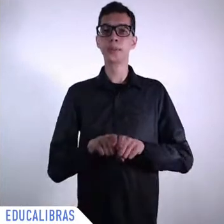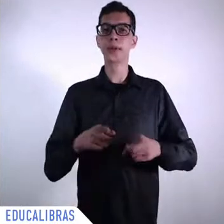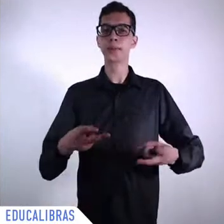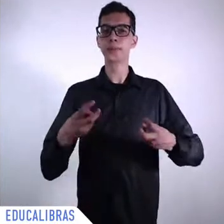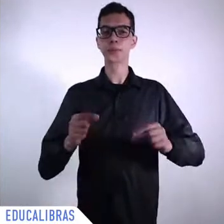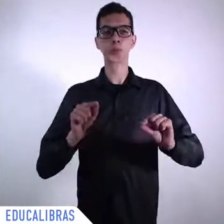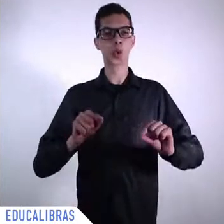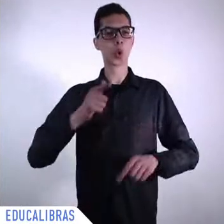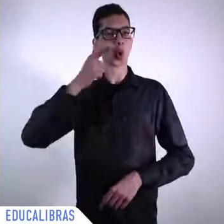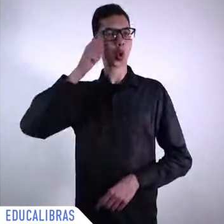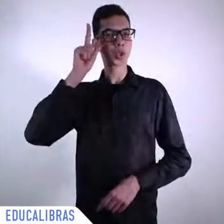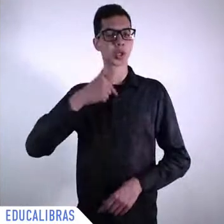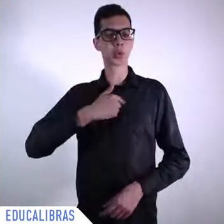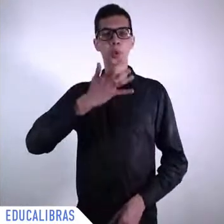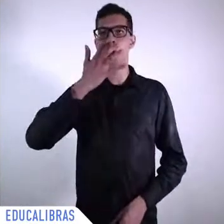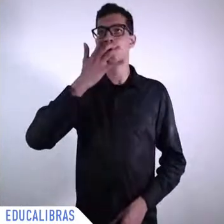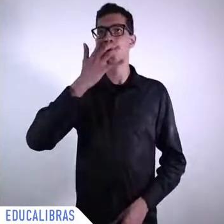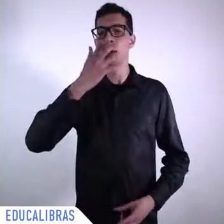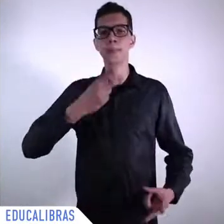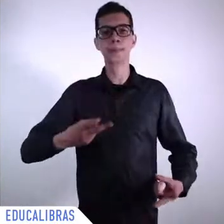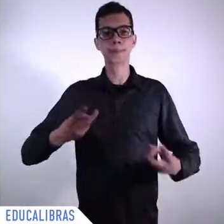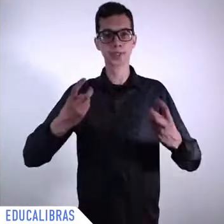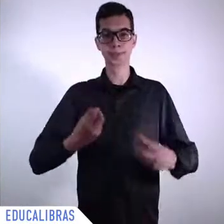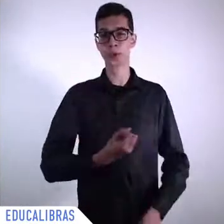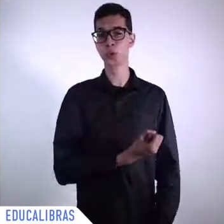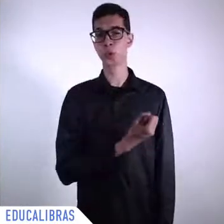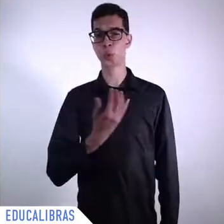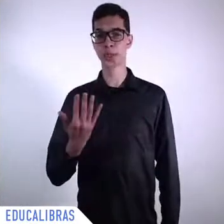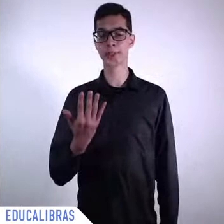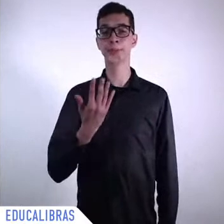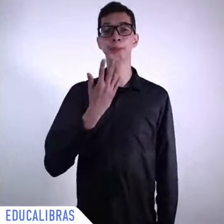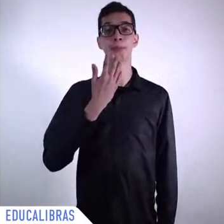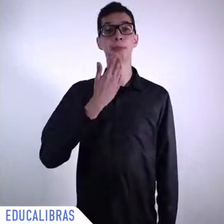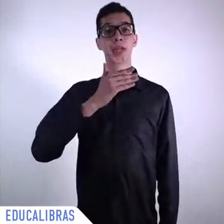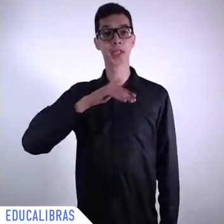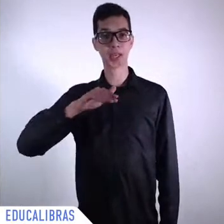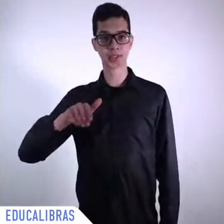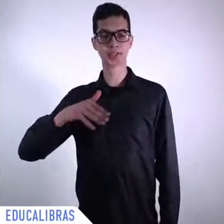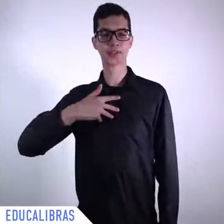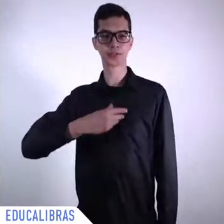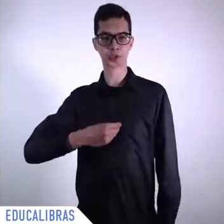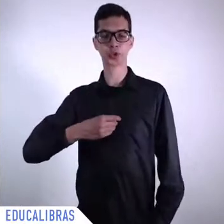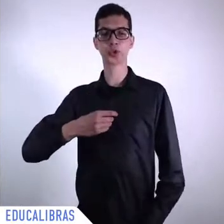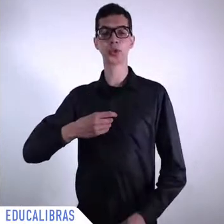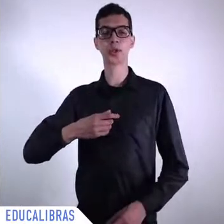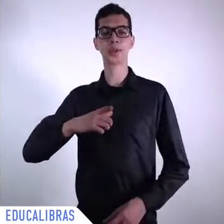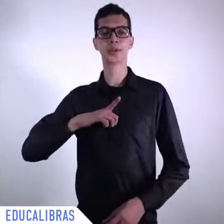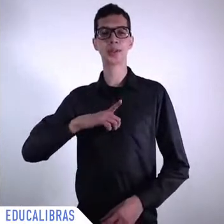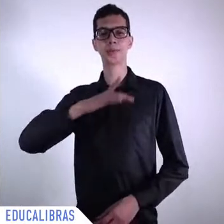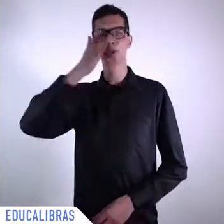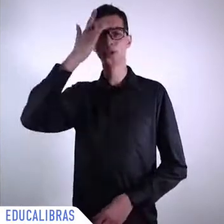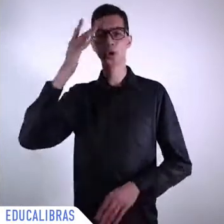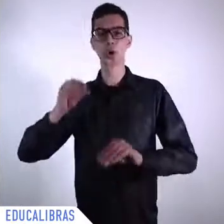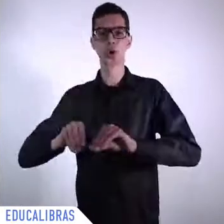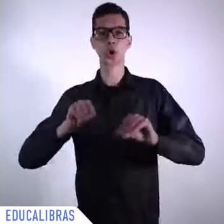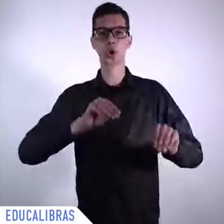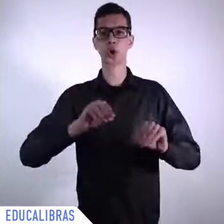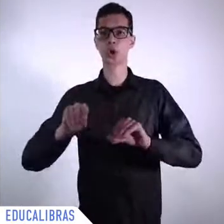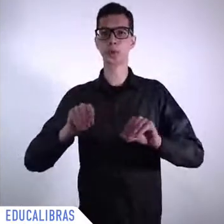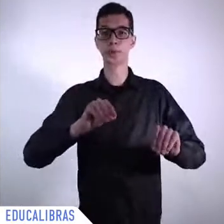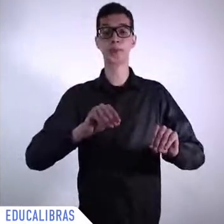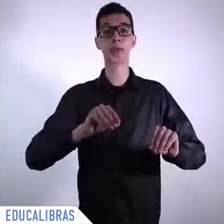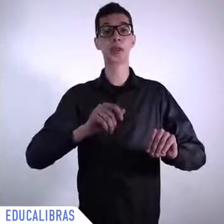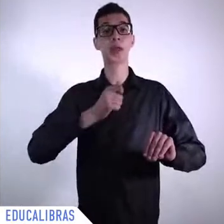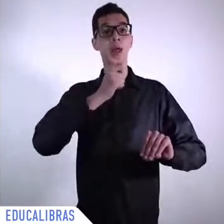remain separated from their parents. I saw that yesterday in Le Monde, by the way. So, I think it's really something but,